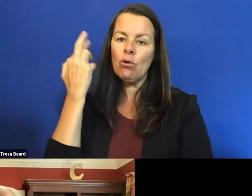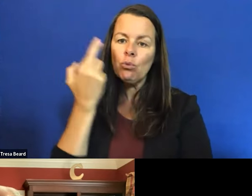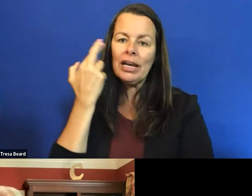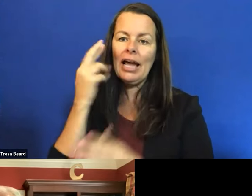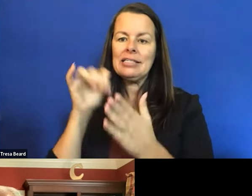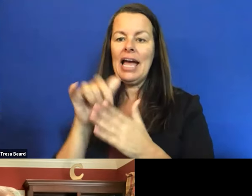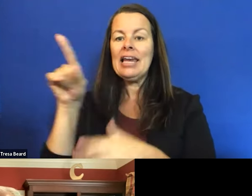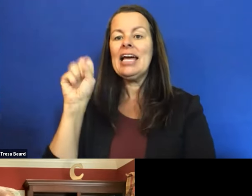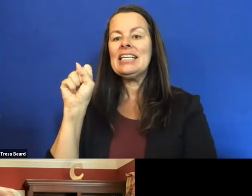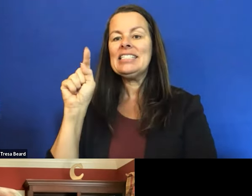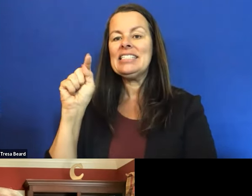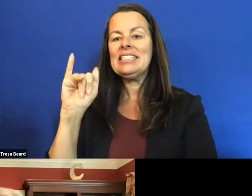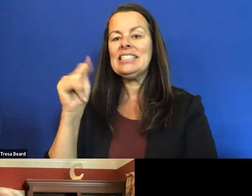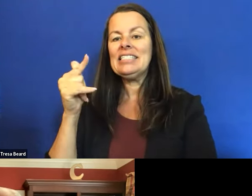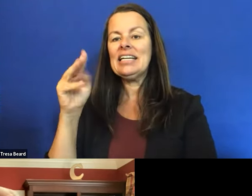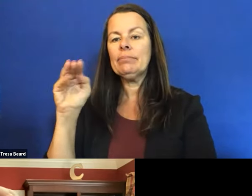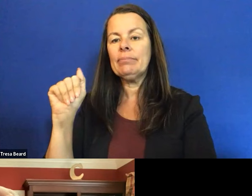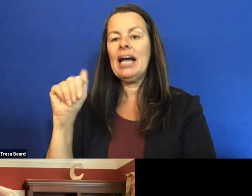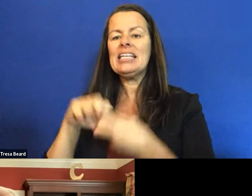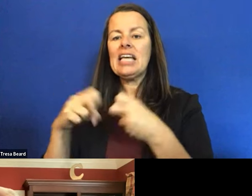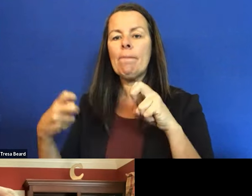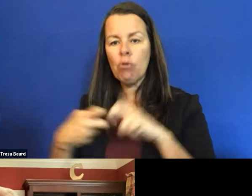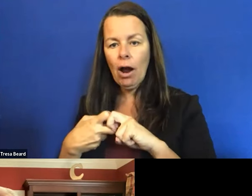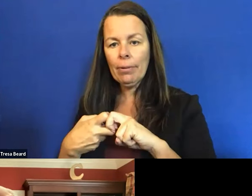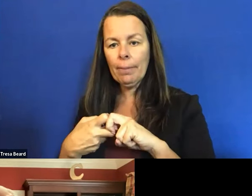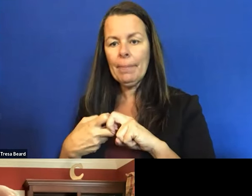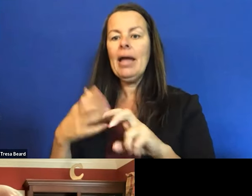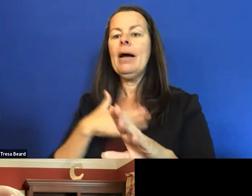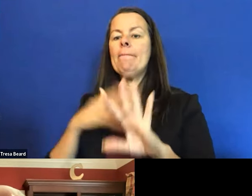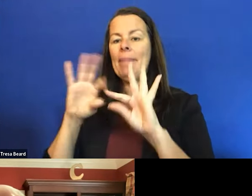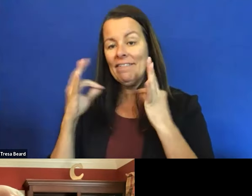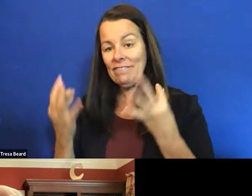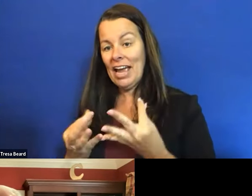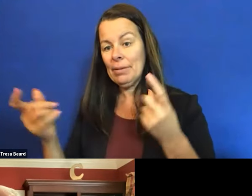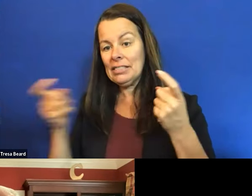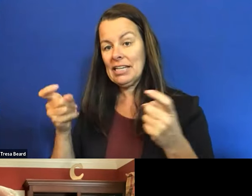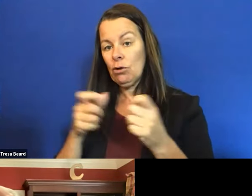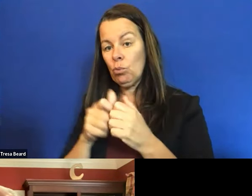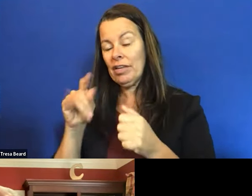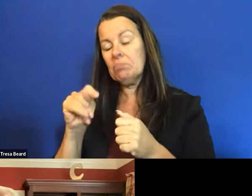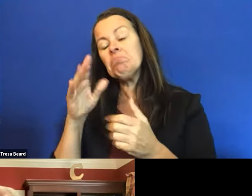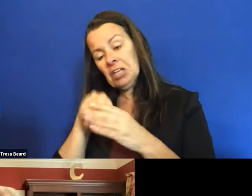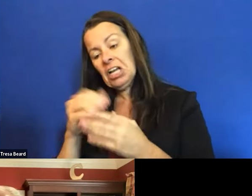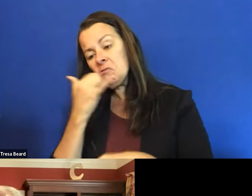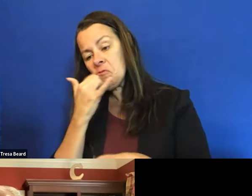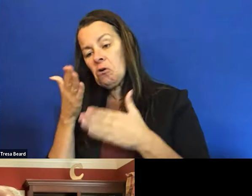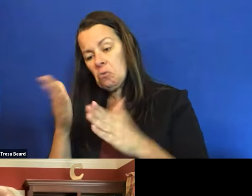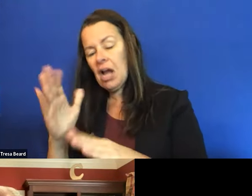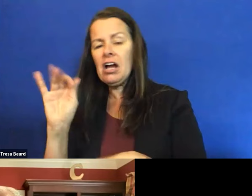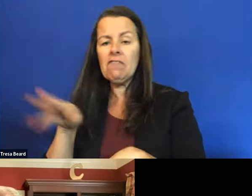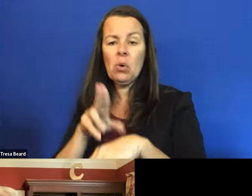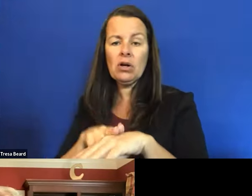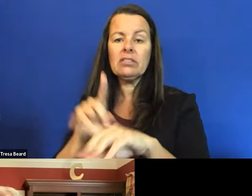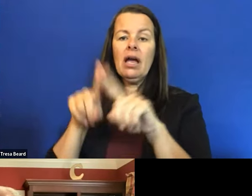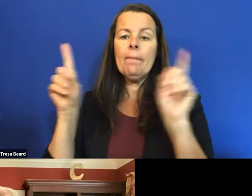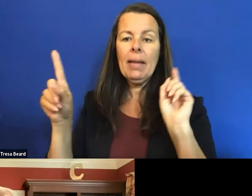was a problem. My family's dealt with it in the wrong way, of course. But these doctors,